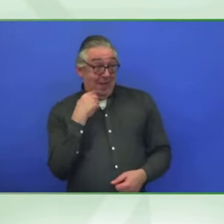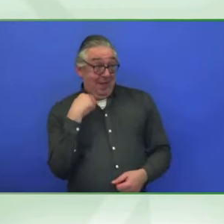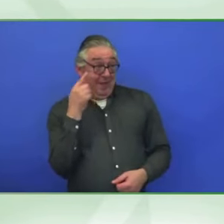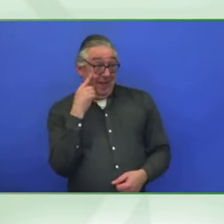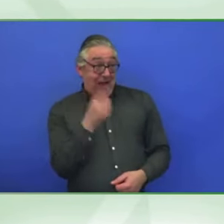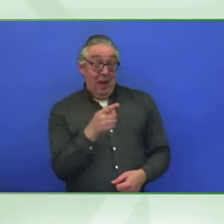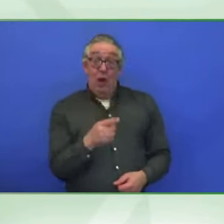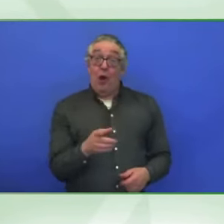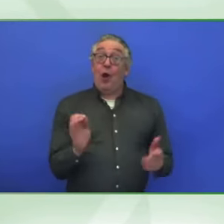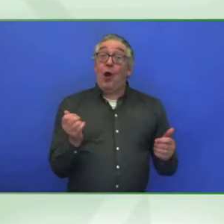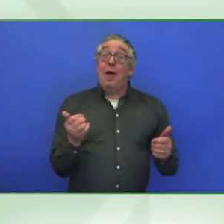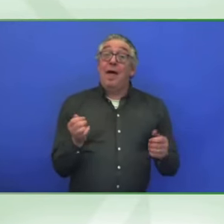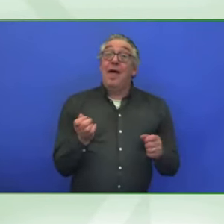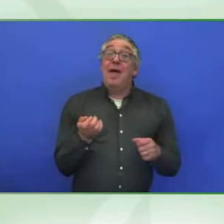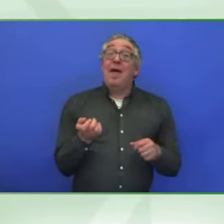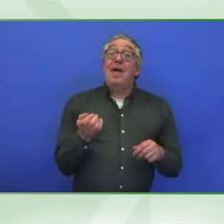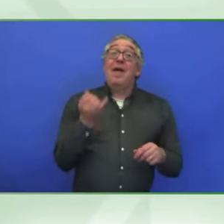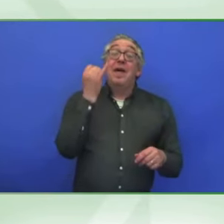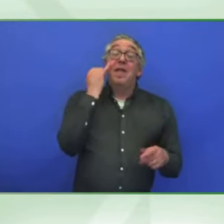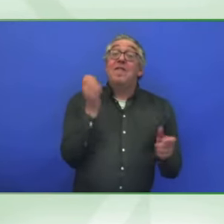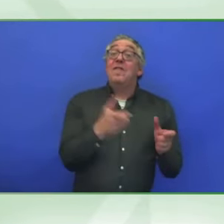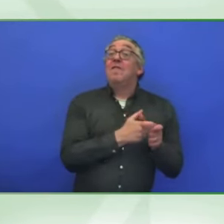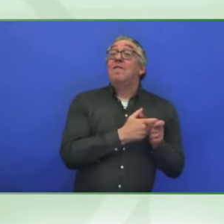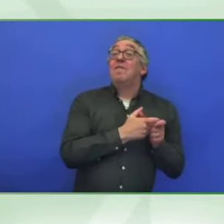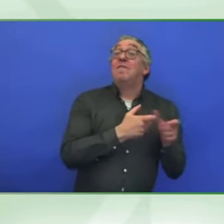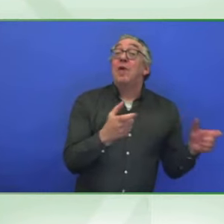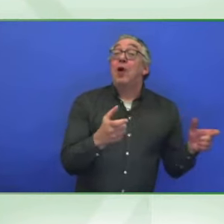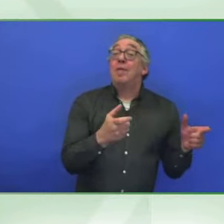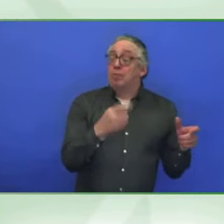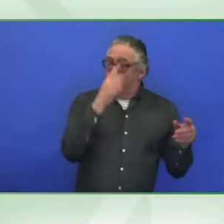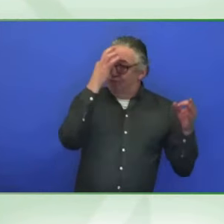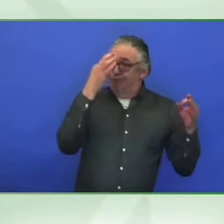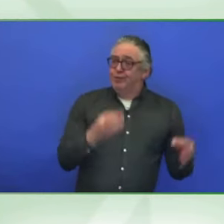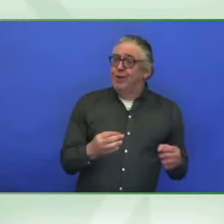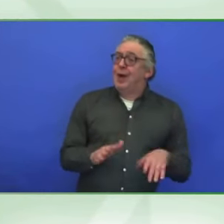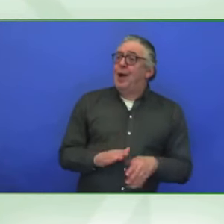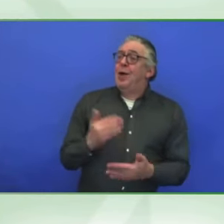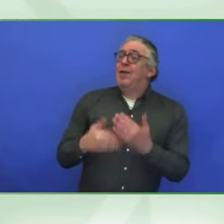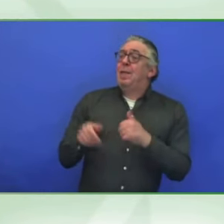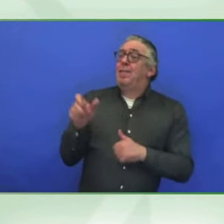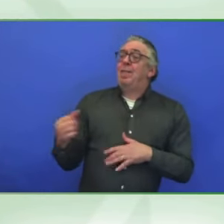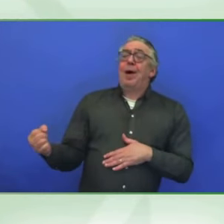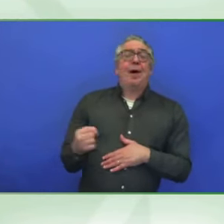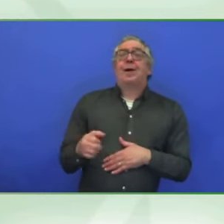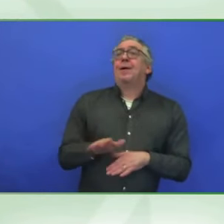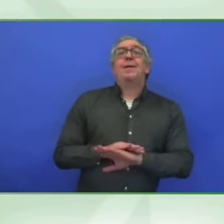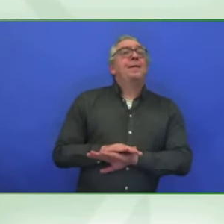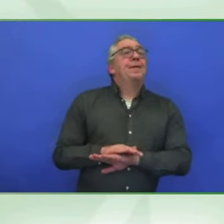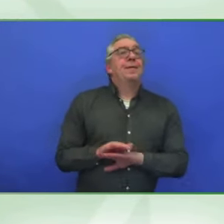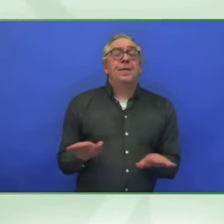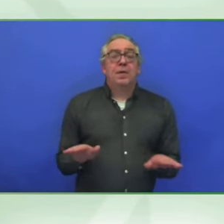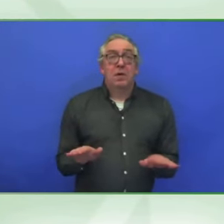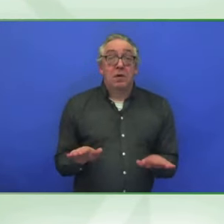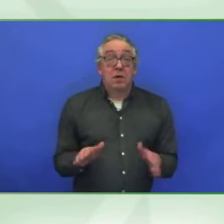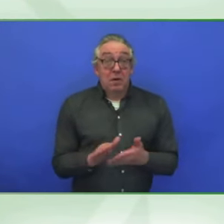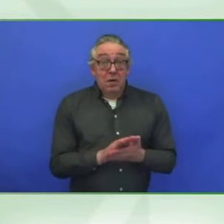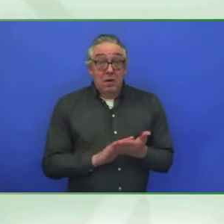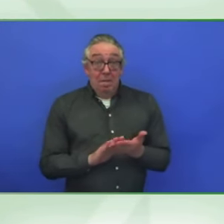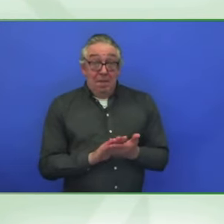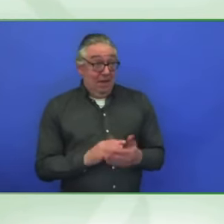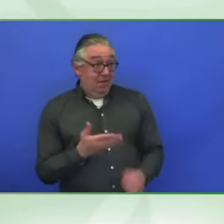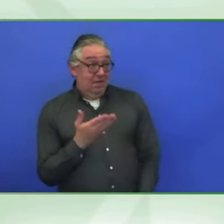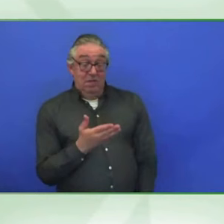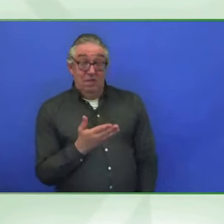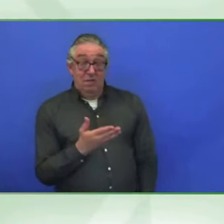of people who should be chosen or even look, just looked at. Um, and, um, to me, that's a total